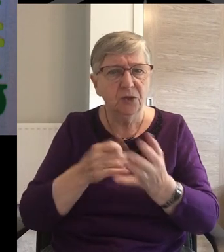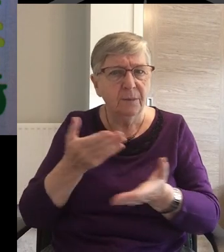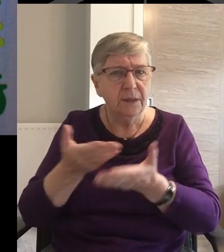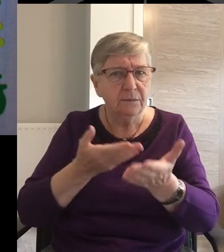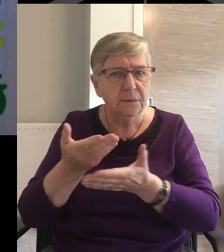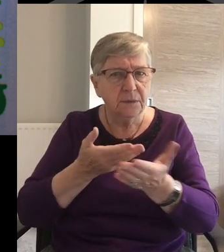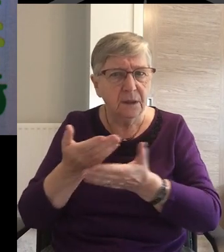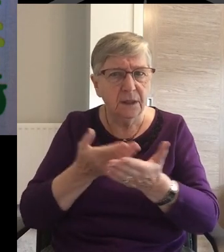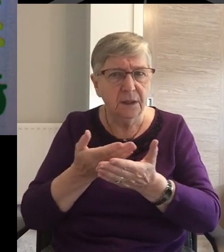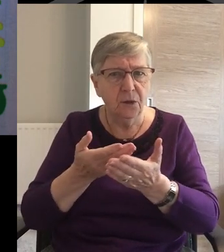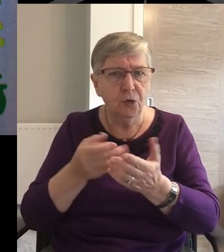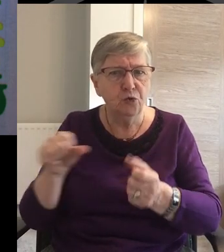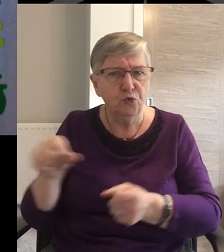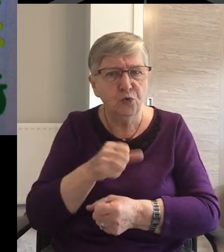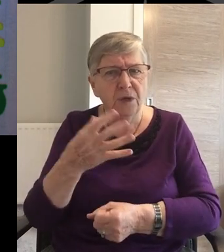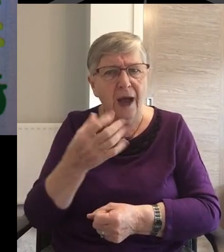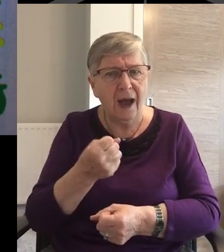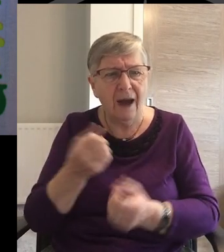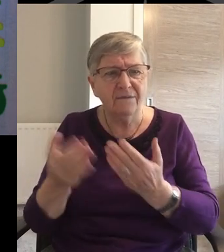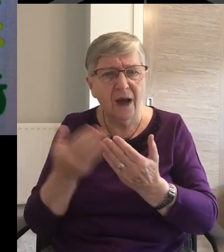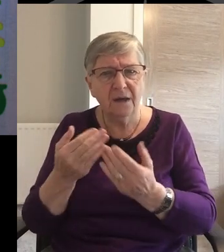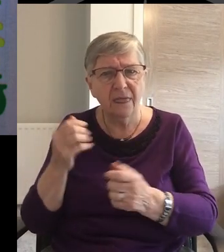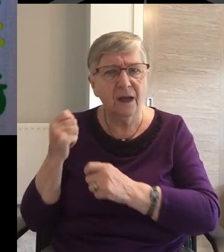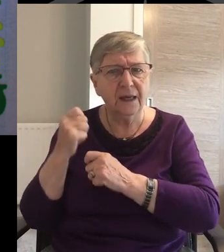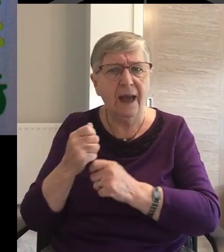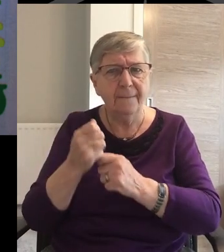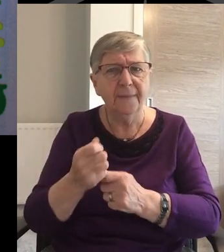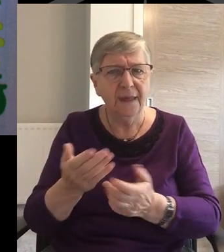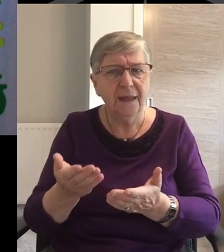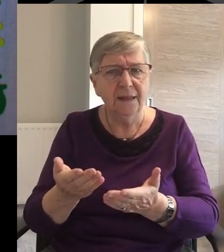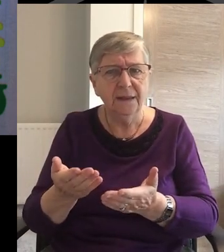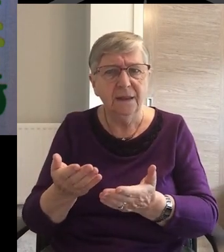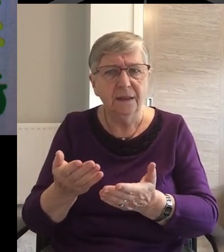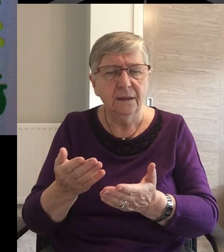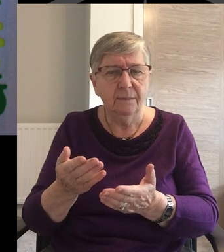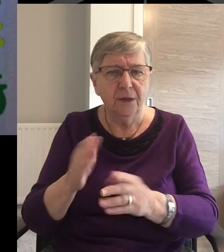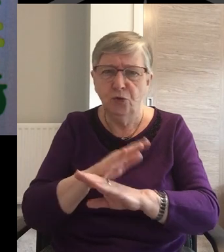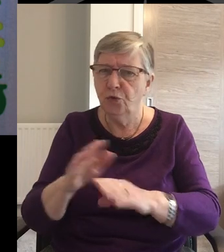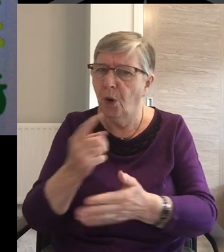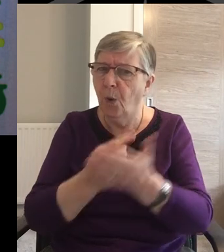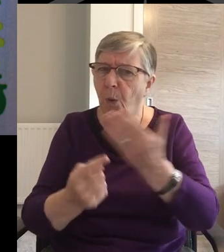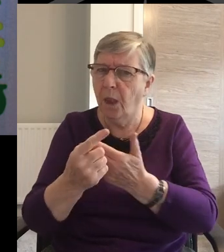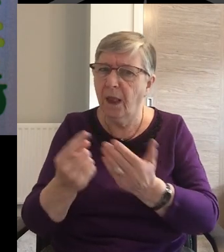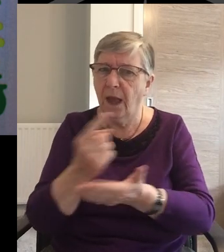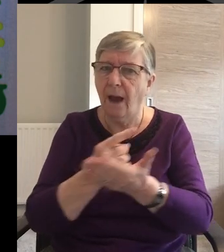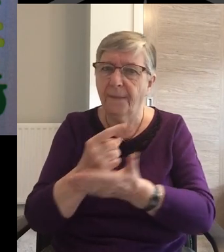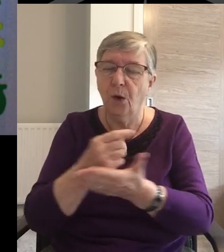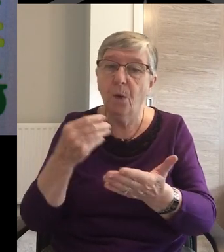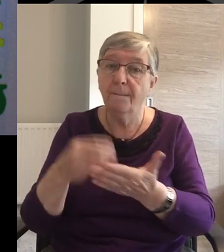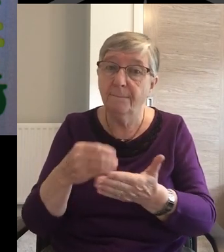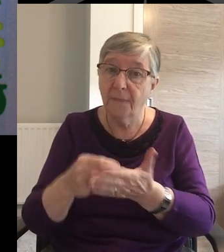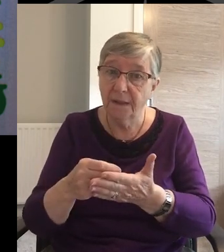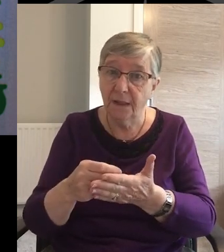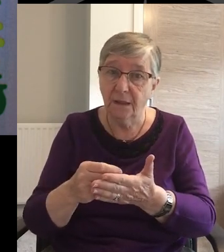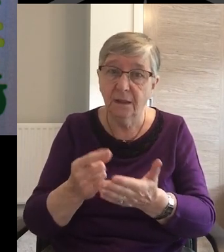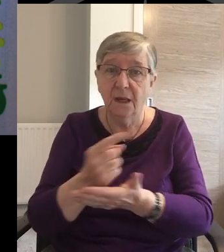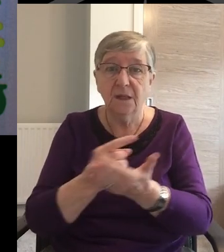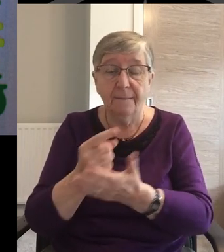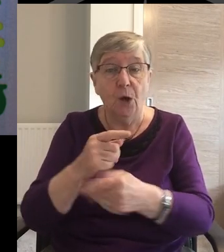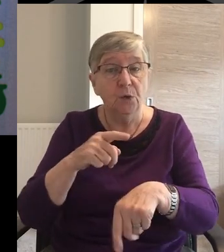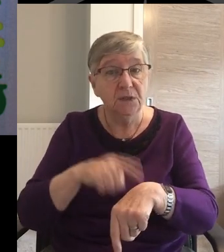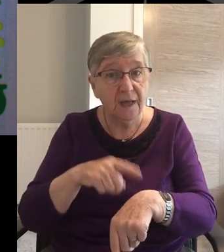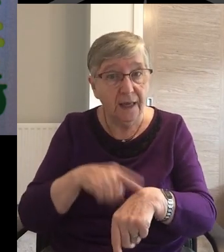stewardship campaign But a stewardship campaign Isn't just about money It's about how we contribute Our time,